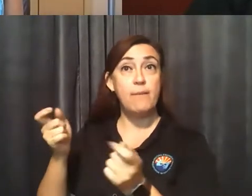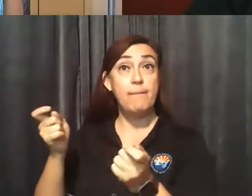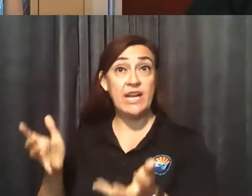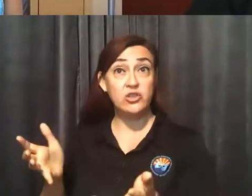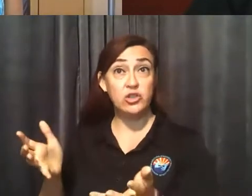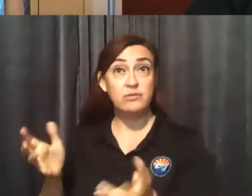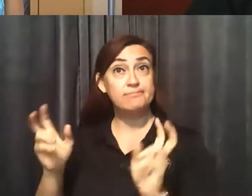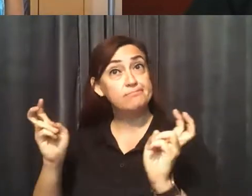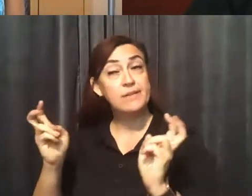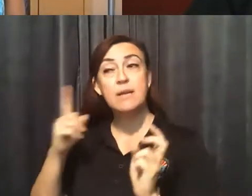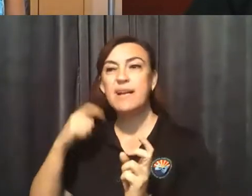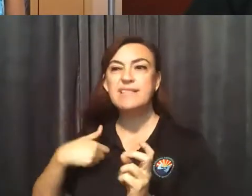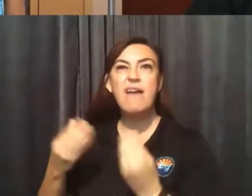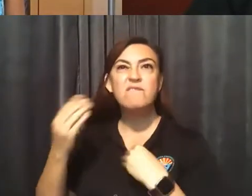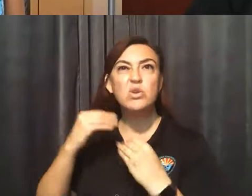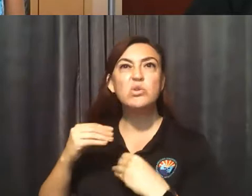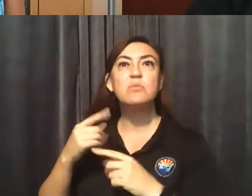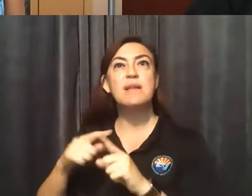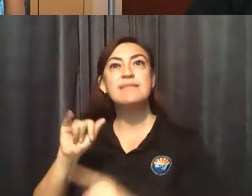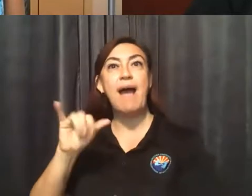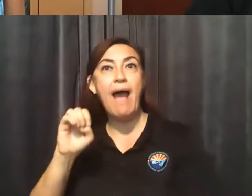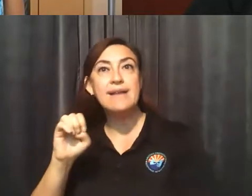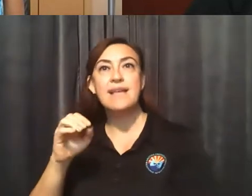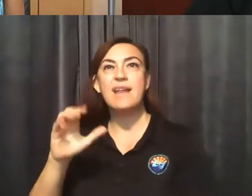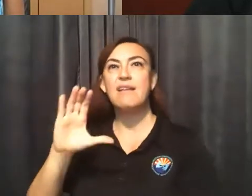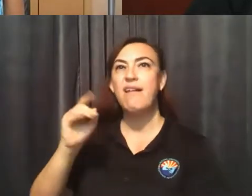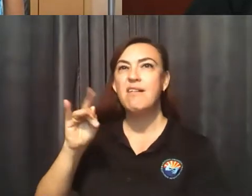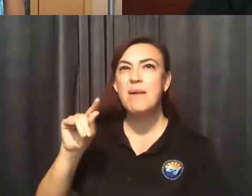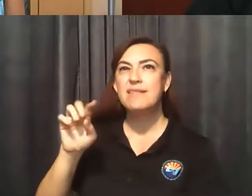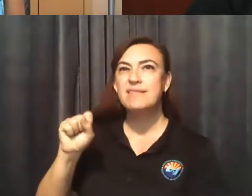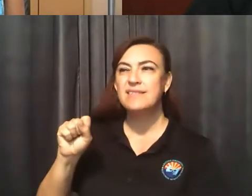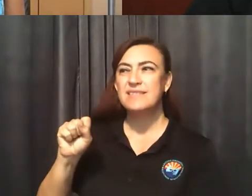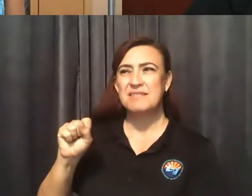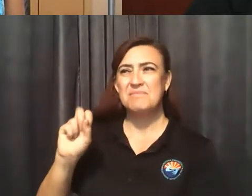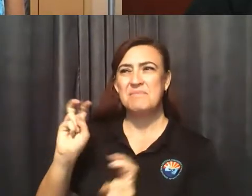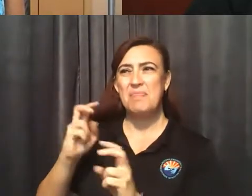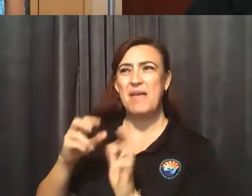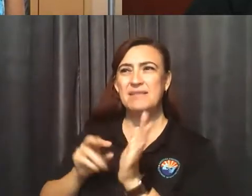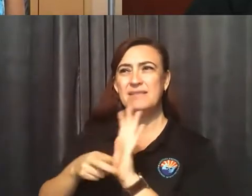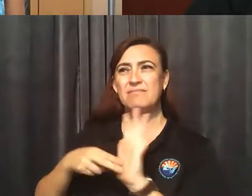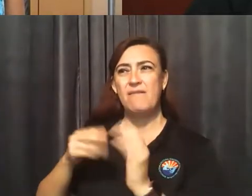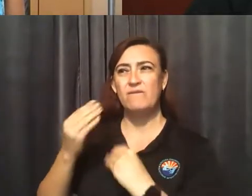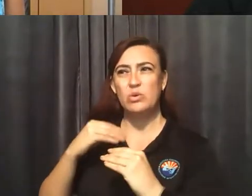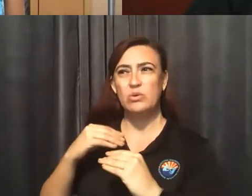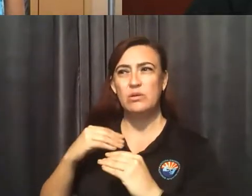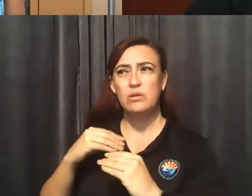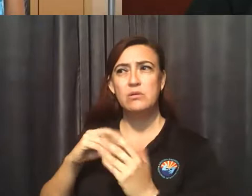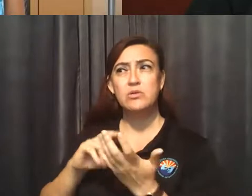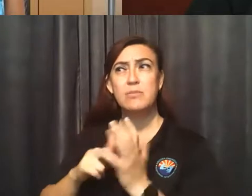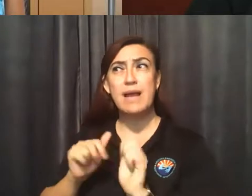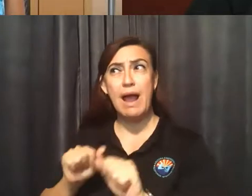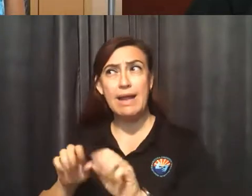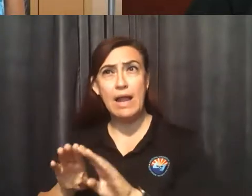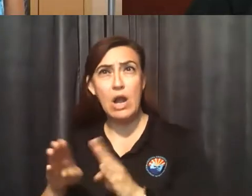as ice and condiments are food. Can you please speak to this? Does this mean I can open because ice is food?